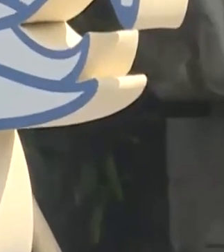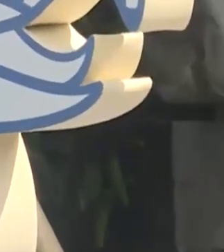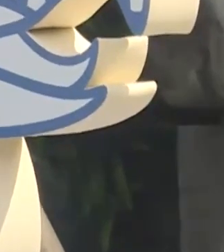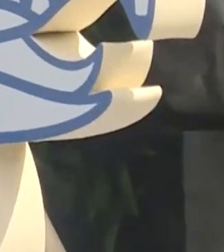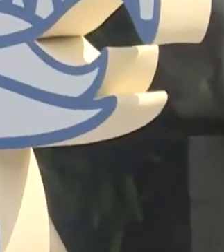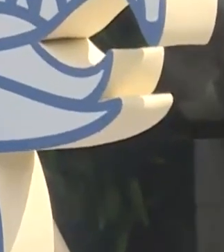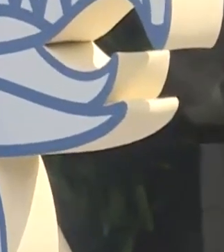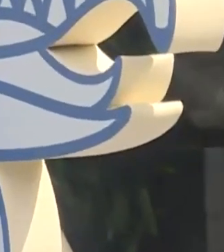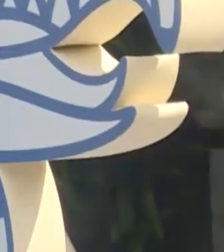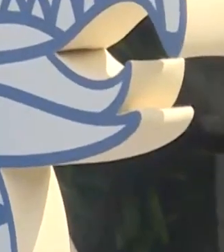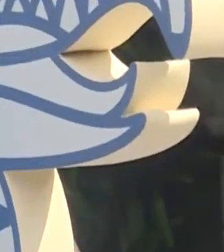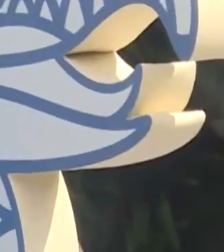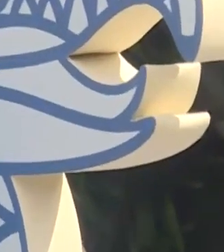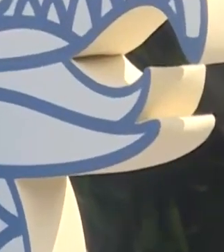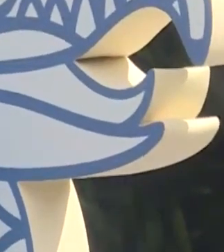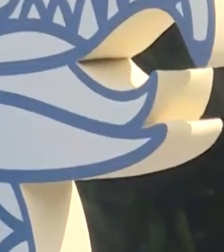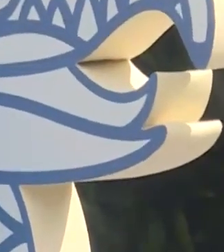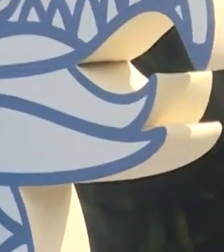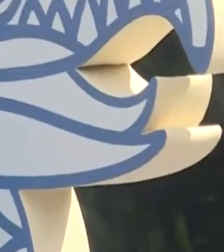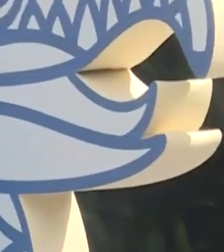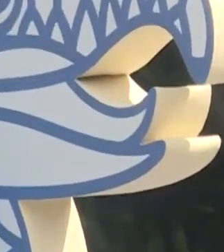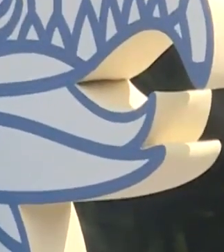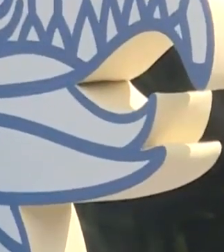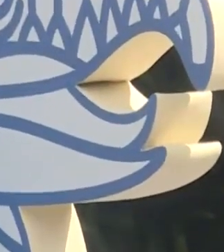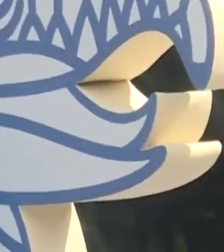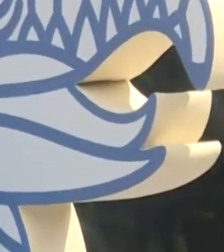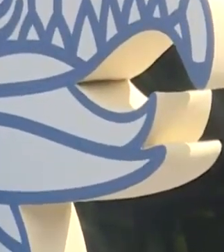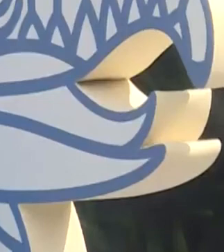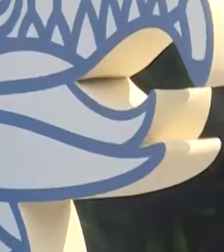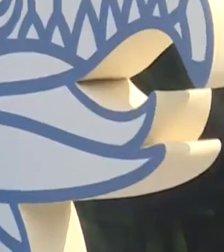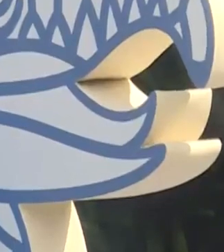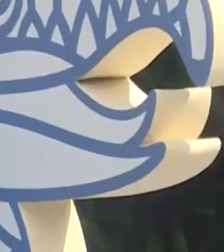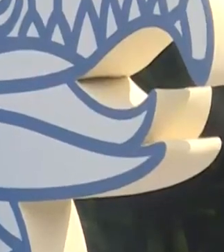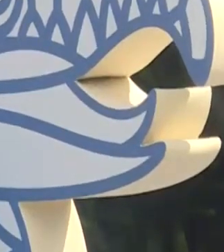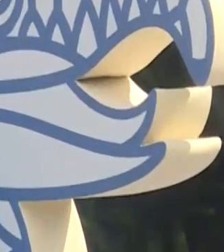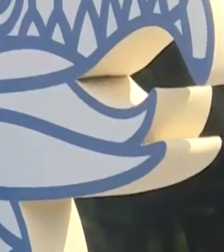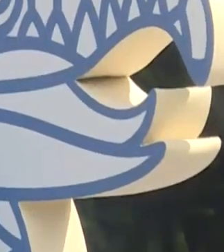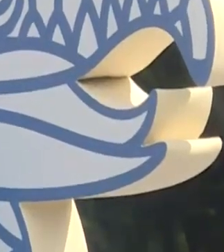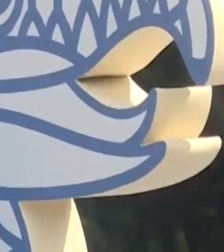on Nengiye Fine Face. Anthony's Anthony's. Anthony's. Anthony's. Anthony's.